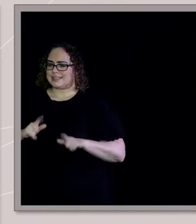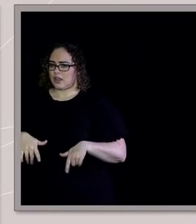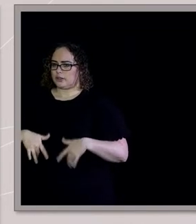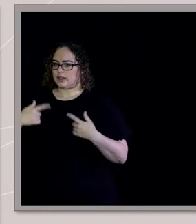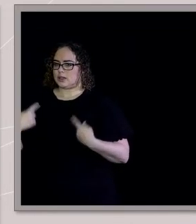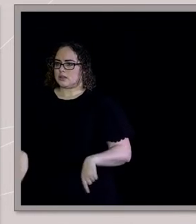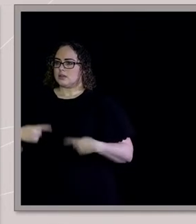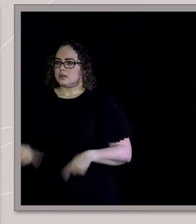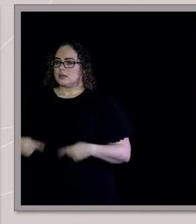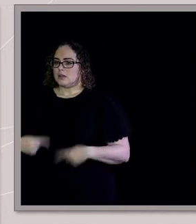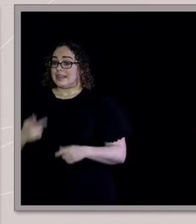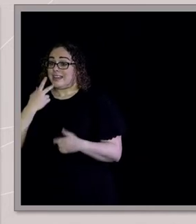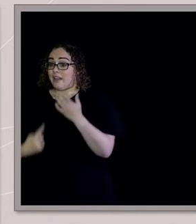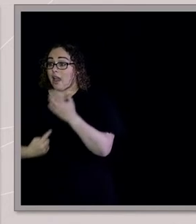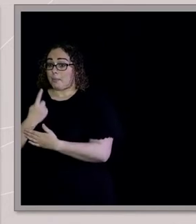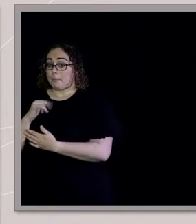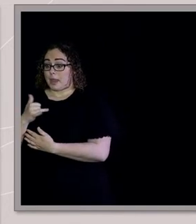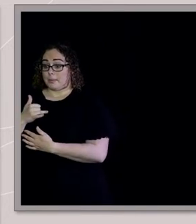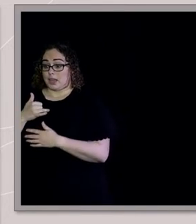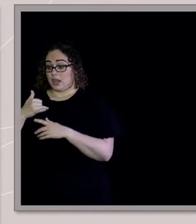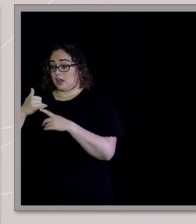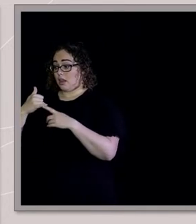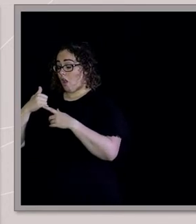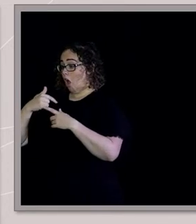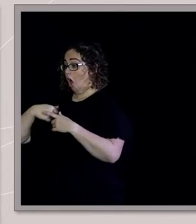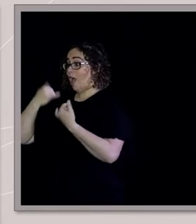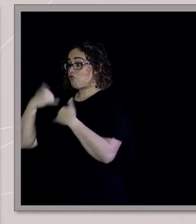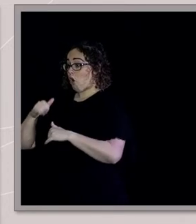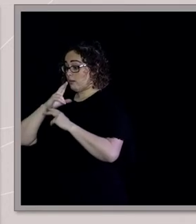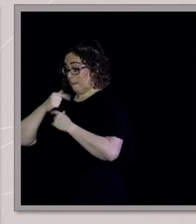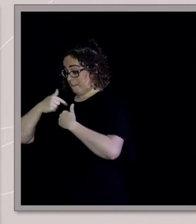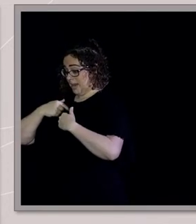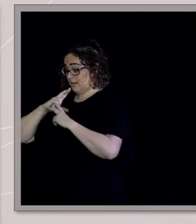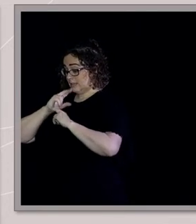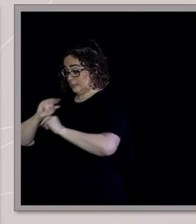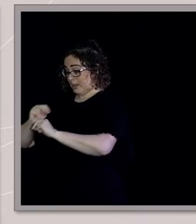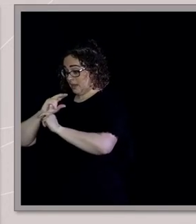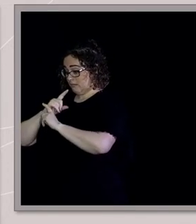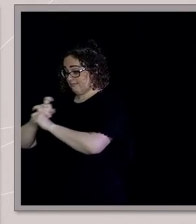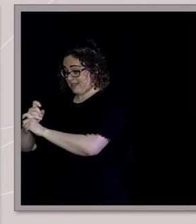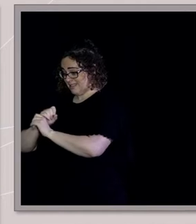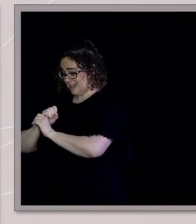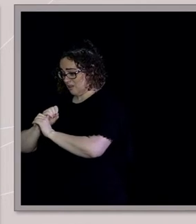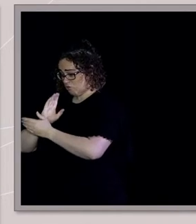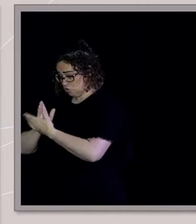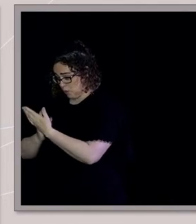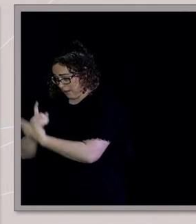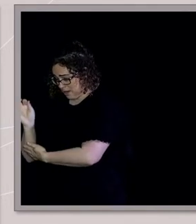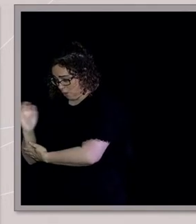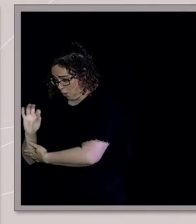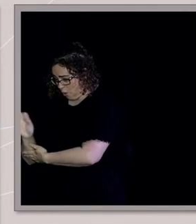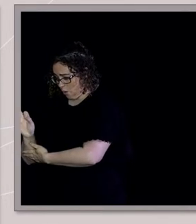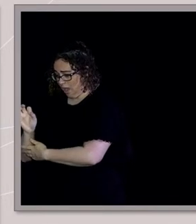he wasn't sure and his dad got the confirmation wrong and this whole way that we're sort of getting our kids to